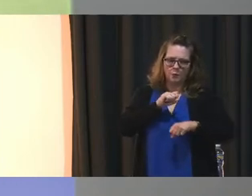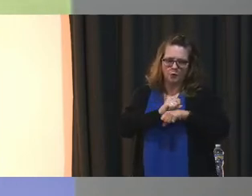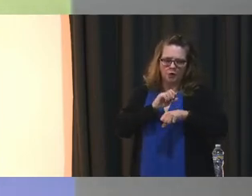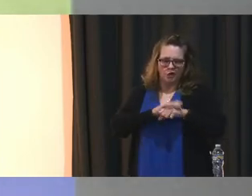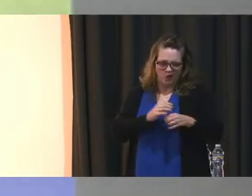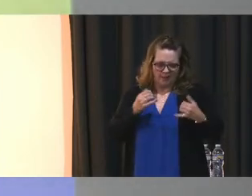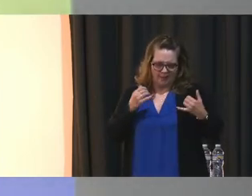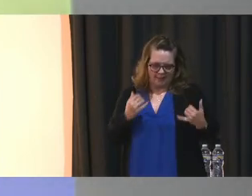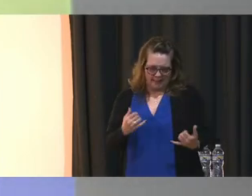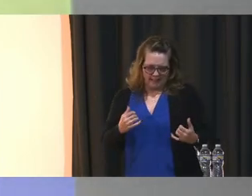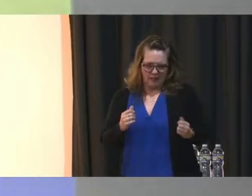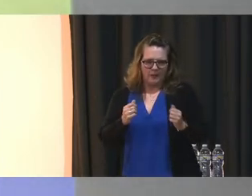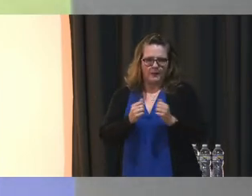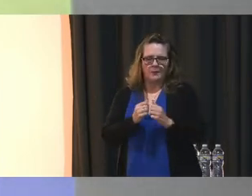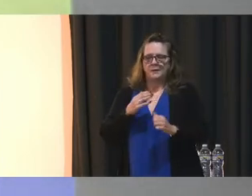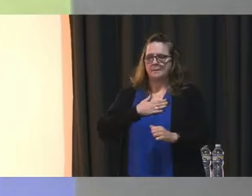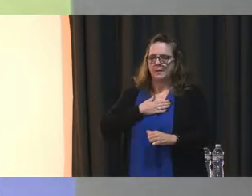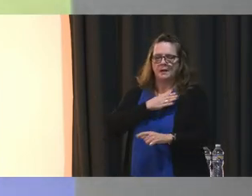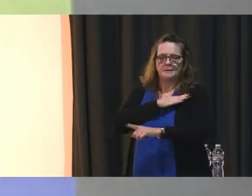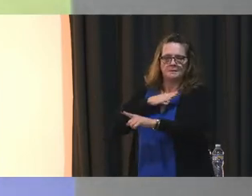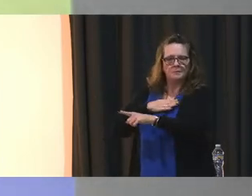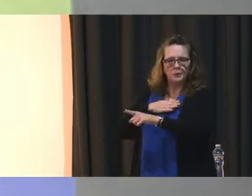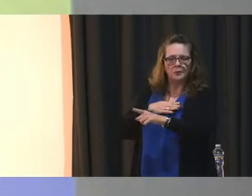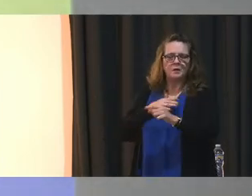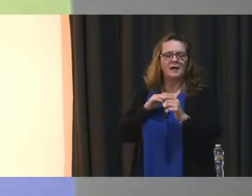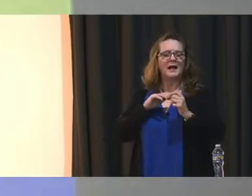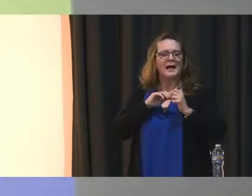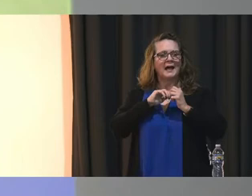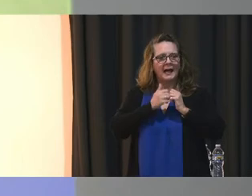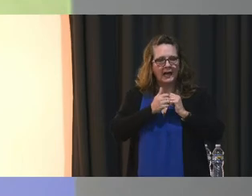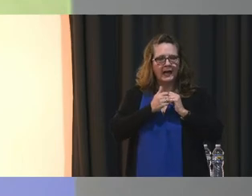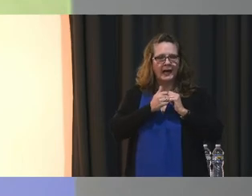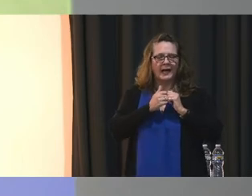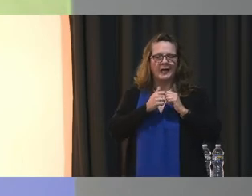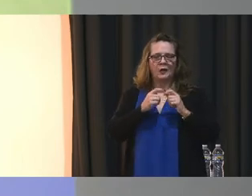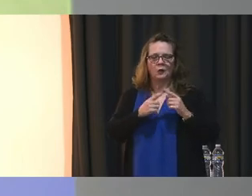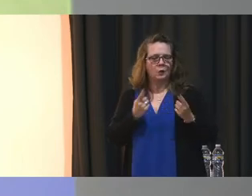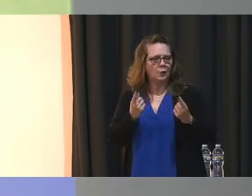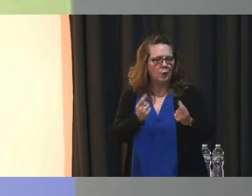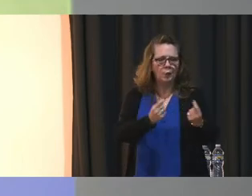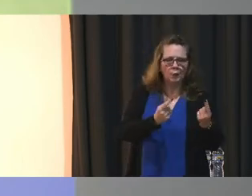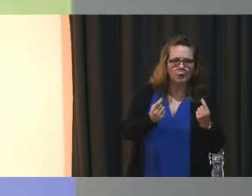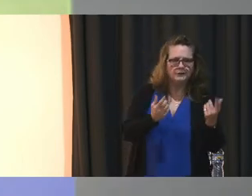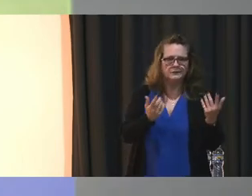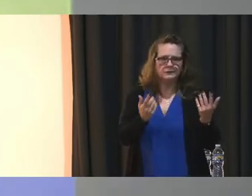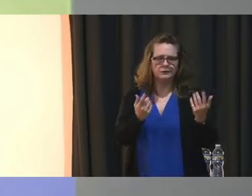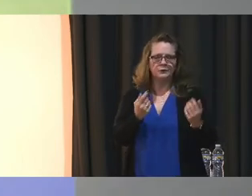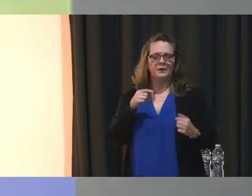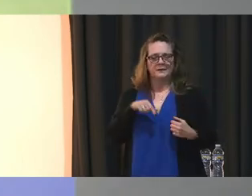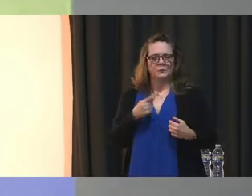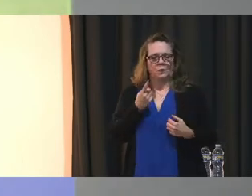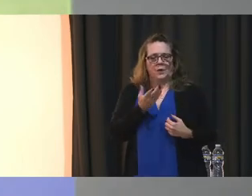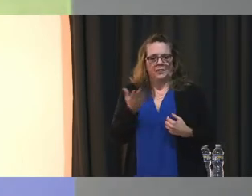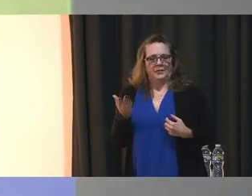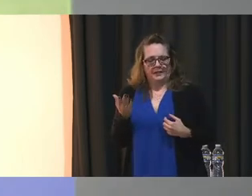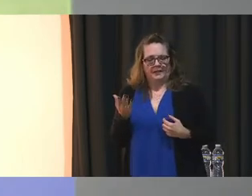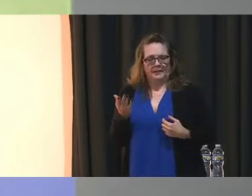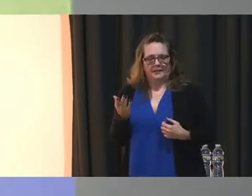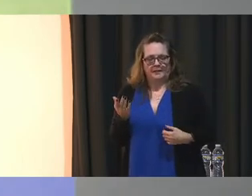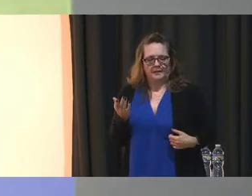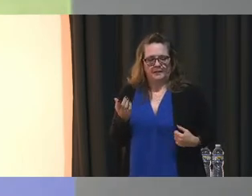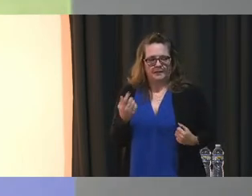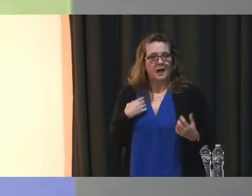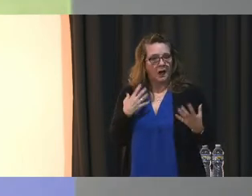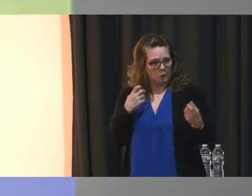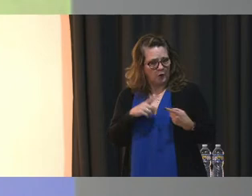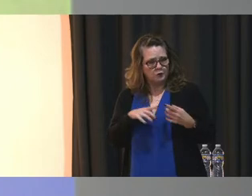currently with my board is how the board evaluates me. And this is one of the things that I